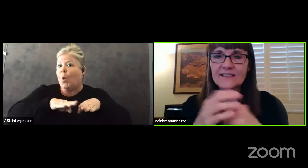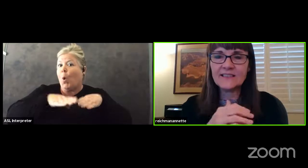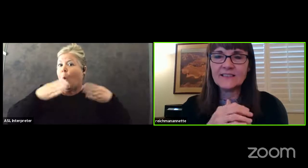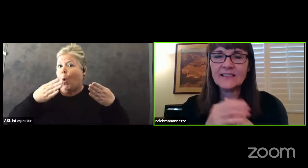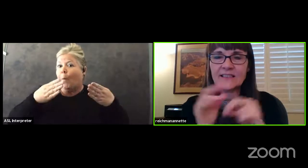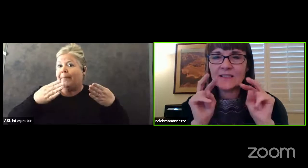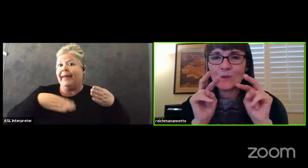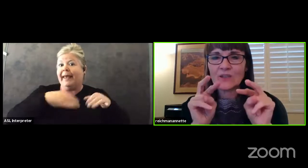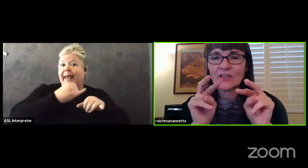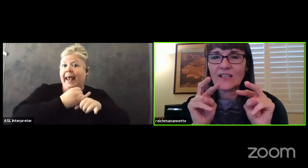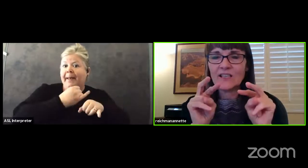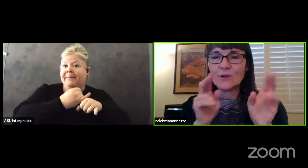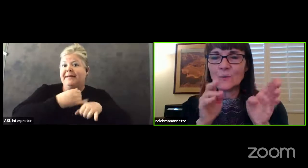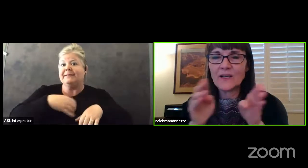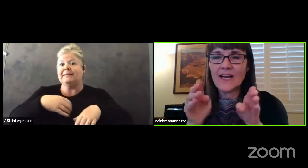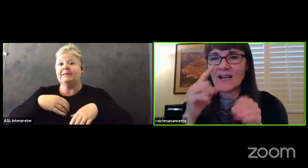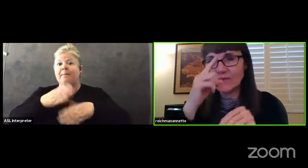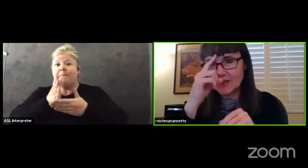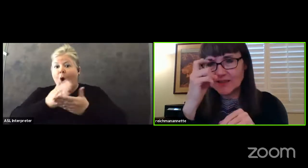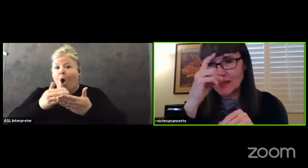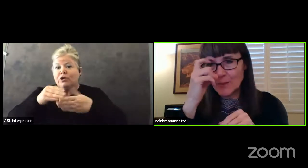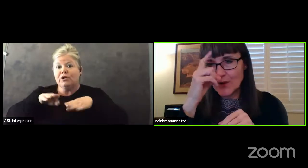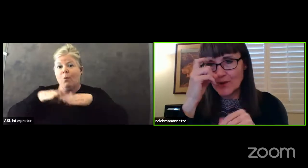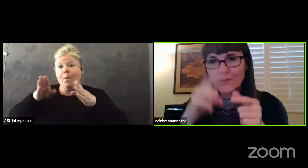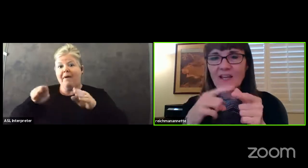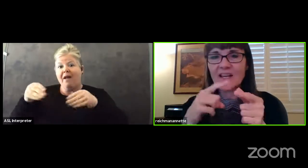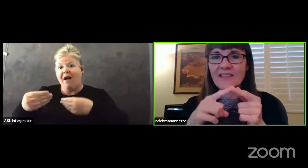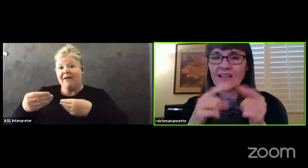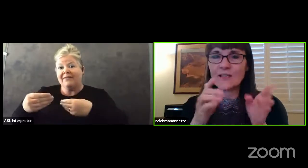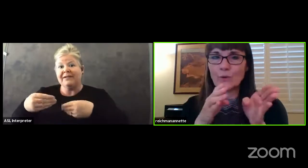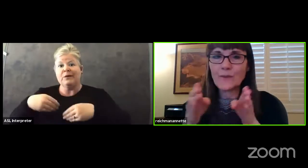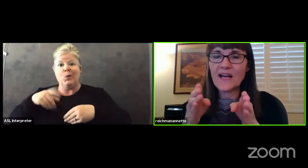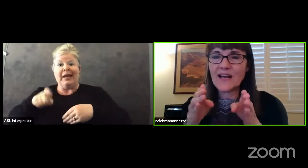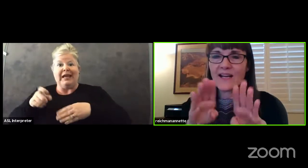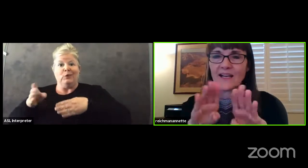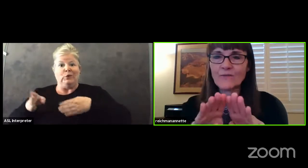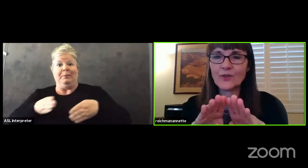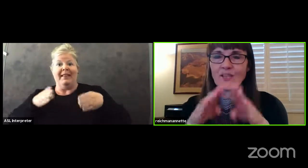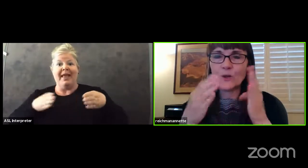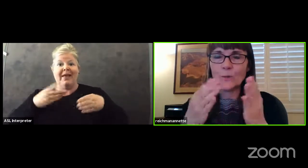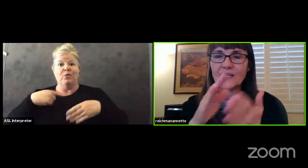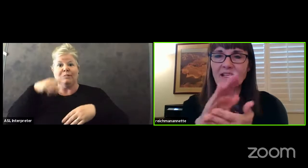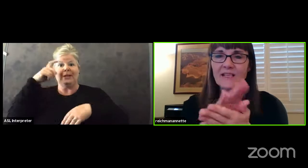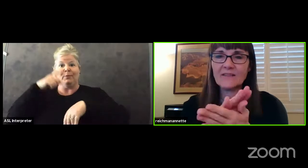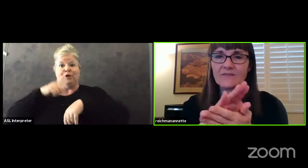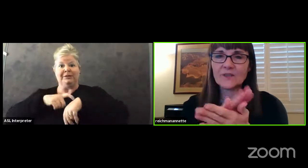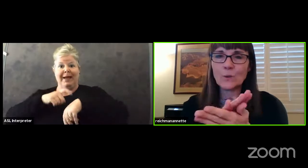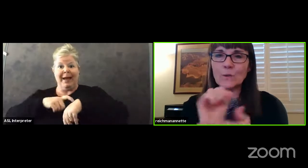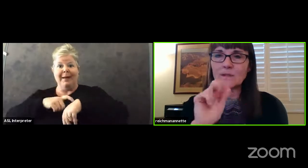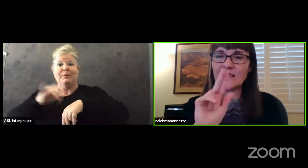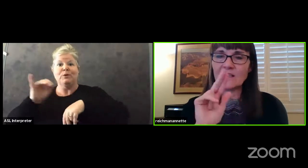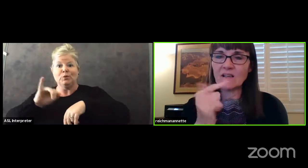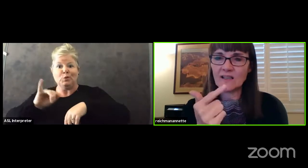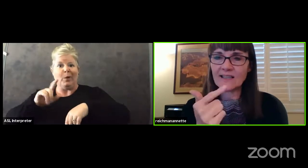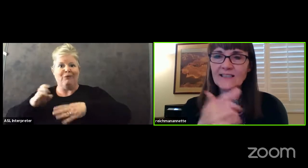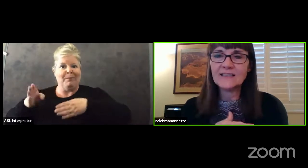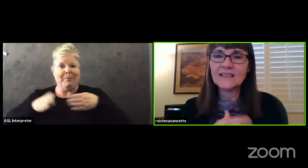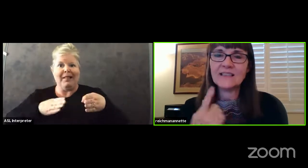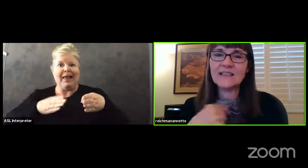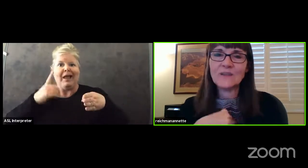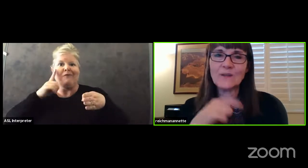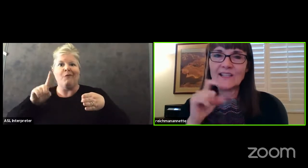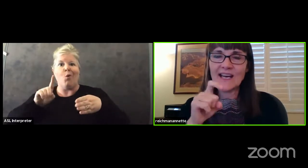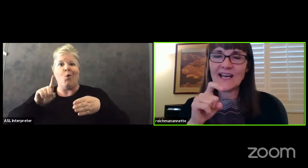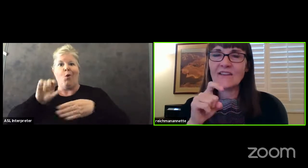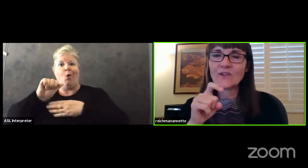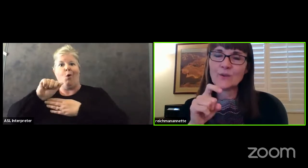offices we're looking to plan for the summer and then we're planning for the opening of school in august